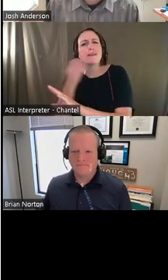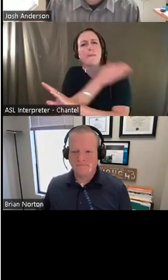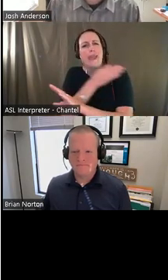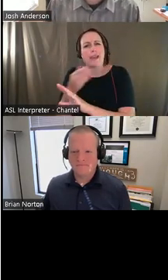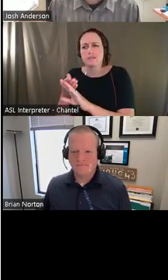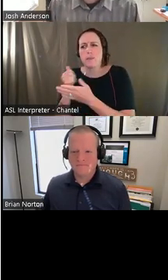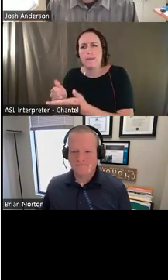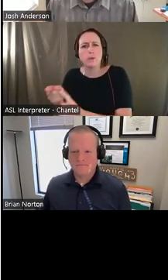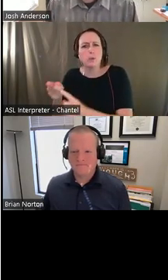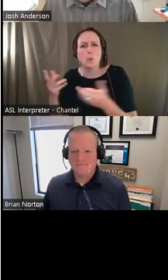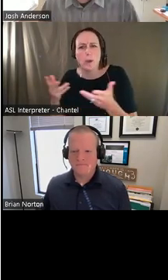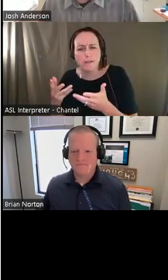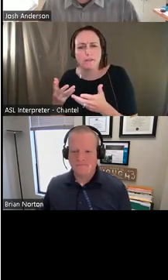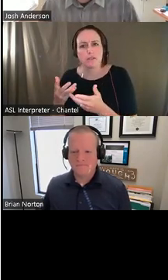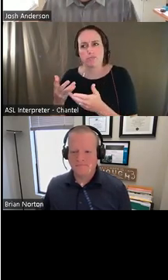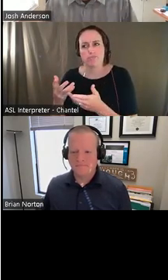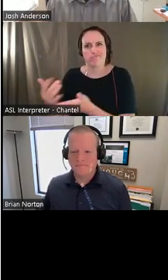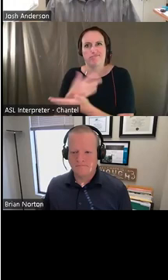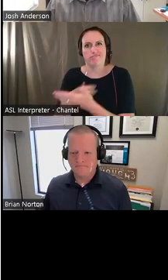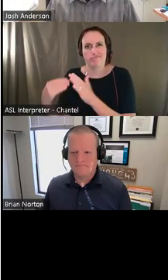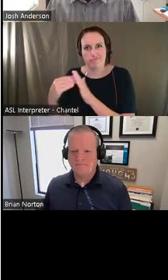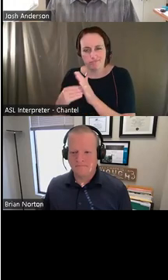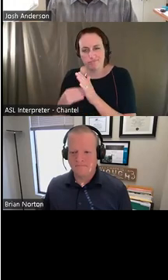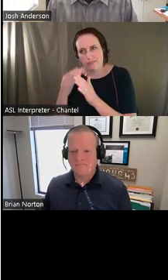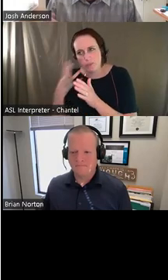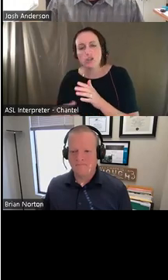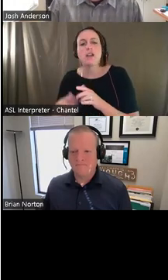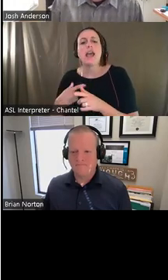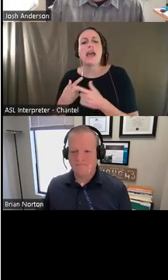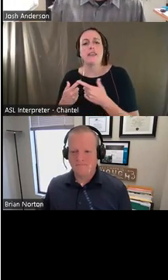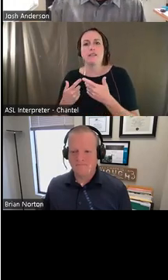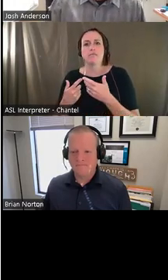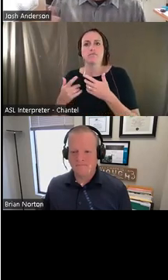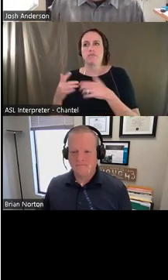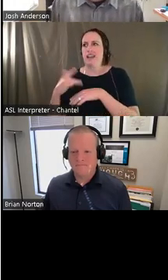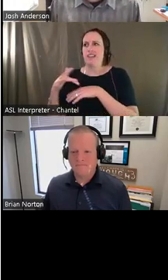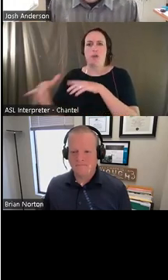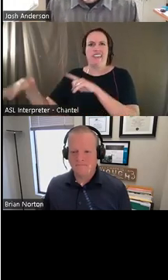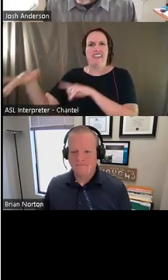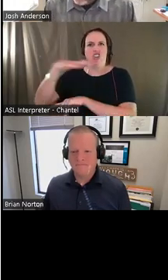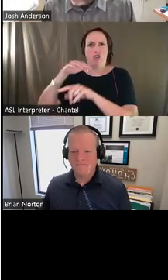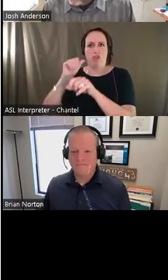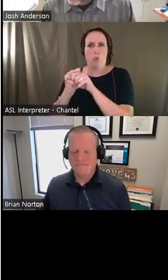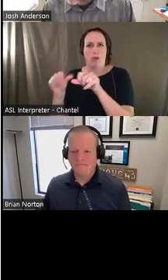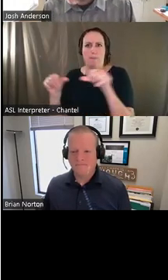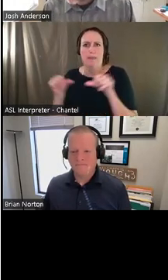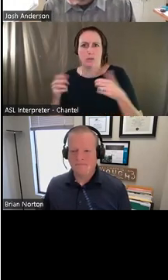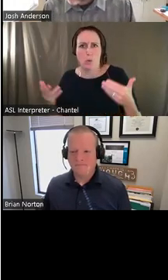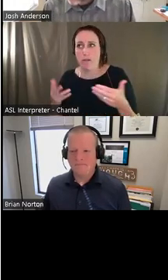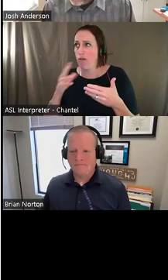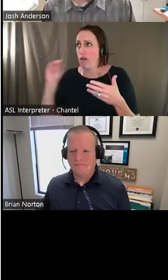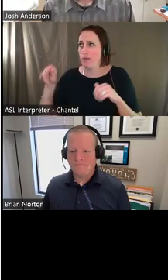those kinds of things, and then just what's available there, what's available on the job site, what's already available through the company.